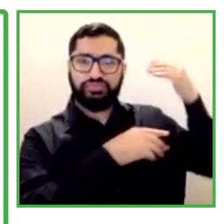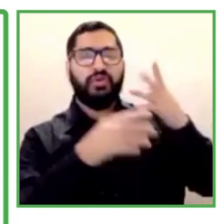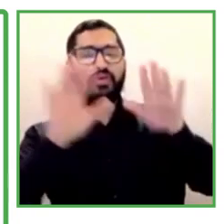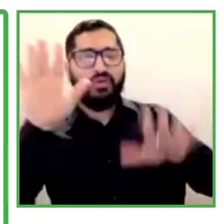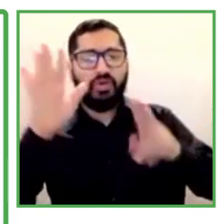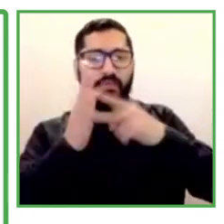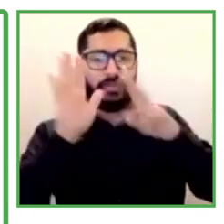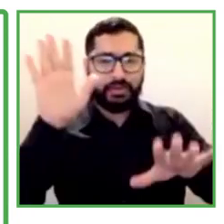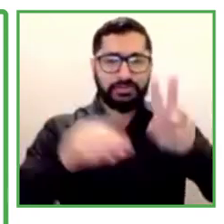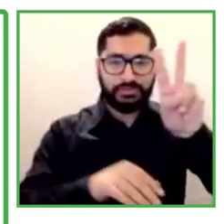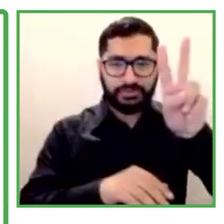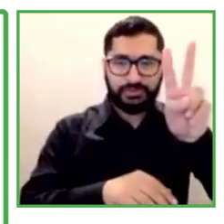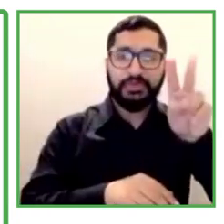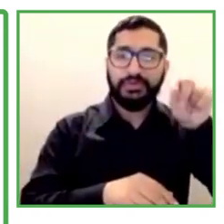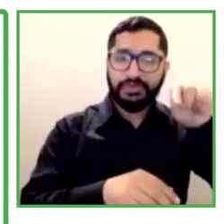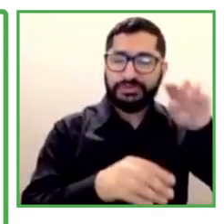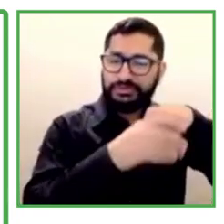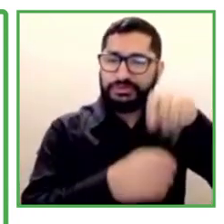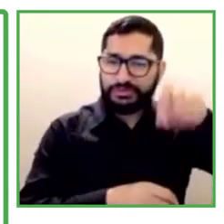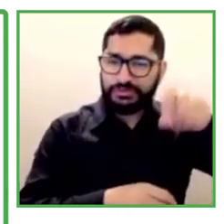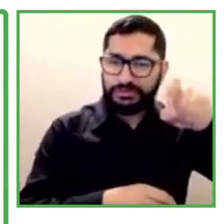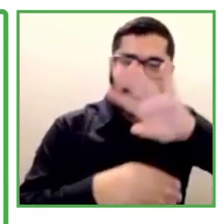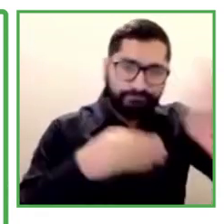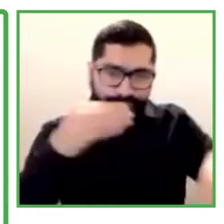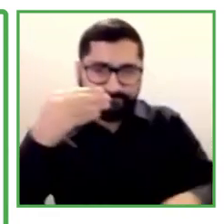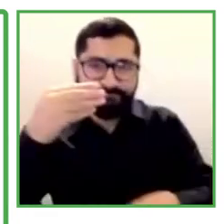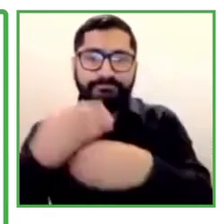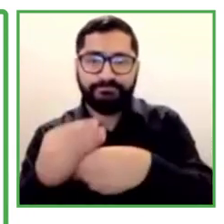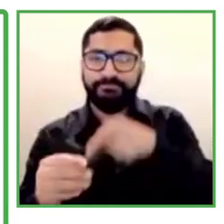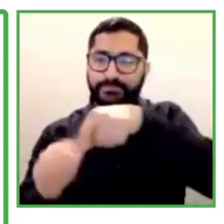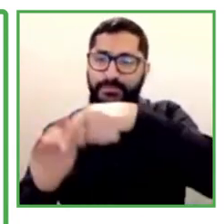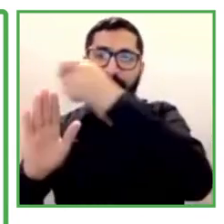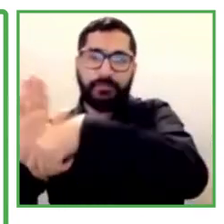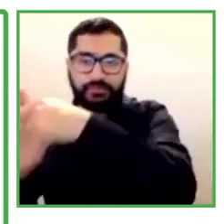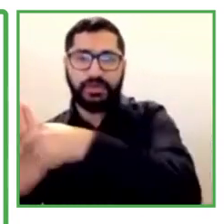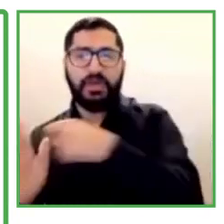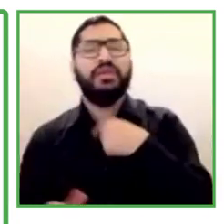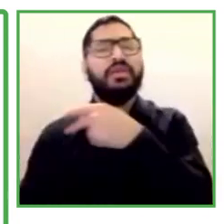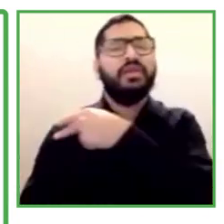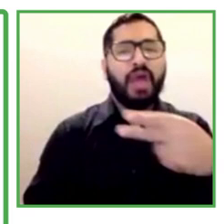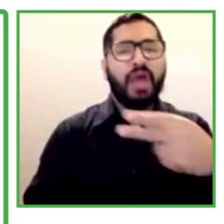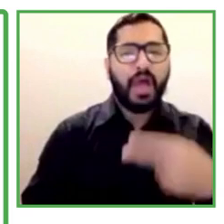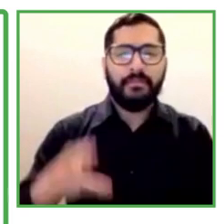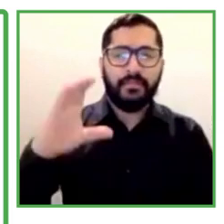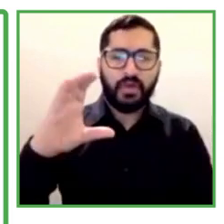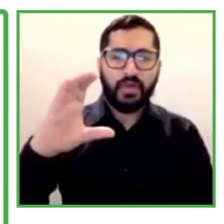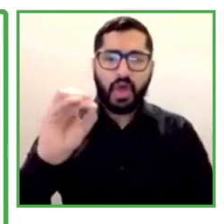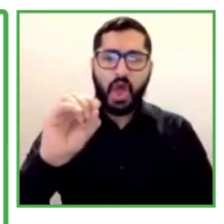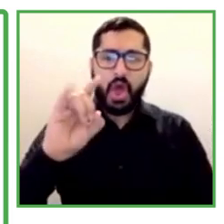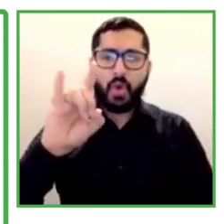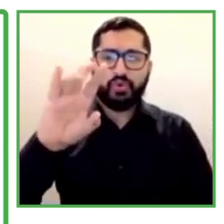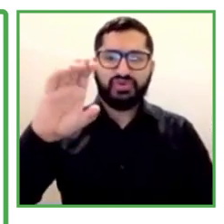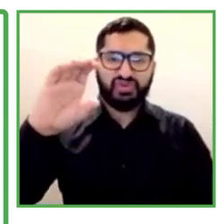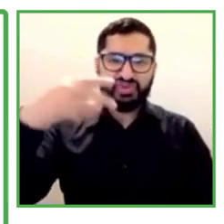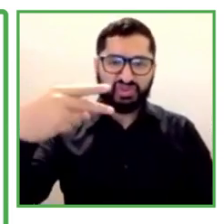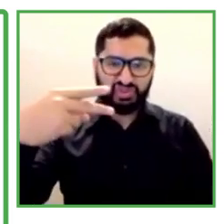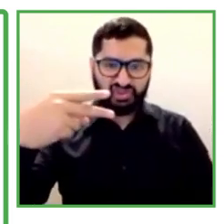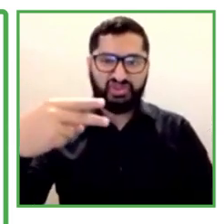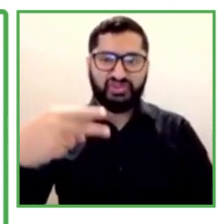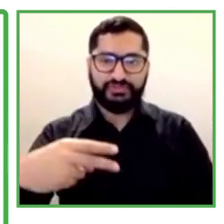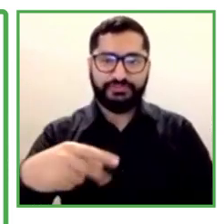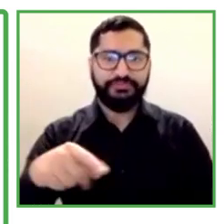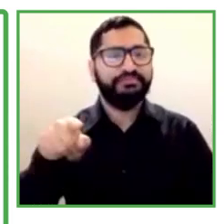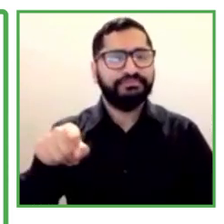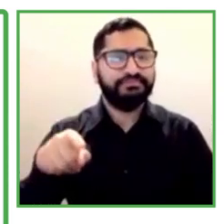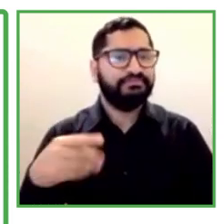generate a program, which was Scotia Includes. And we wanted to improve the quality of life of collaborators with disabilities in